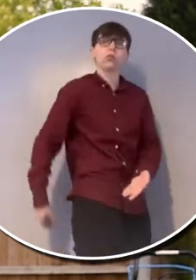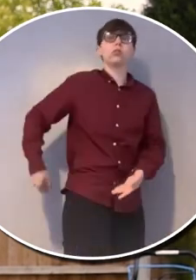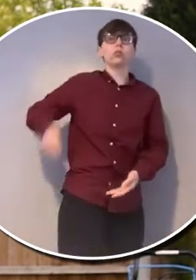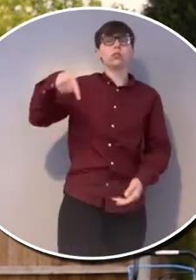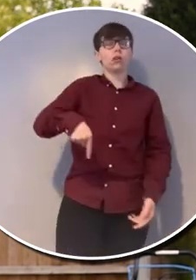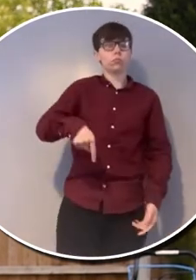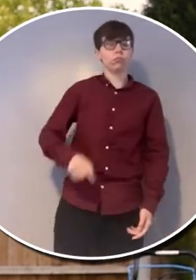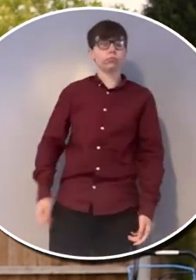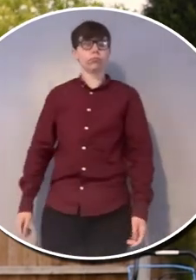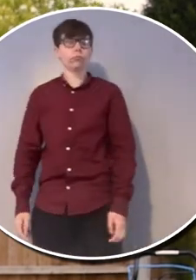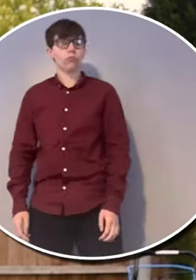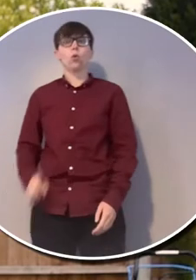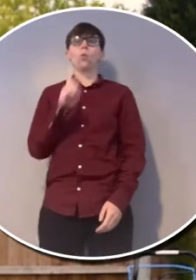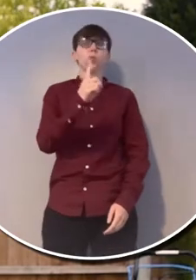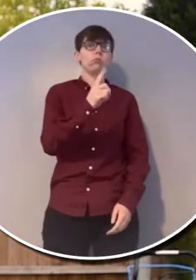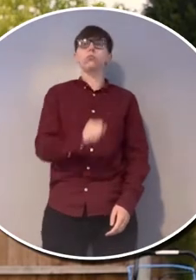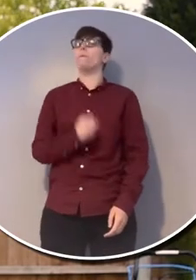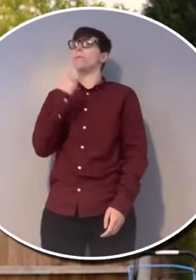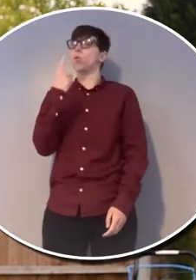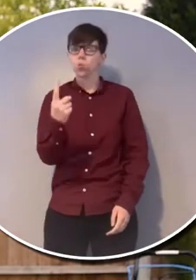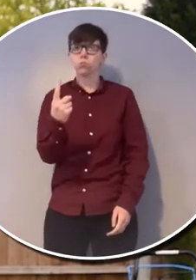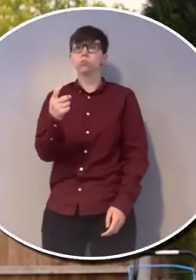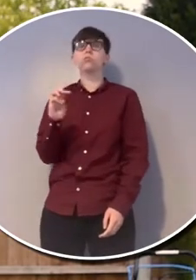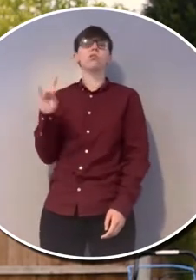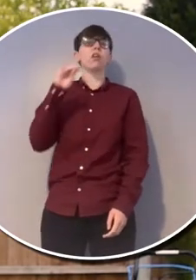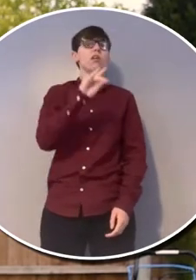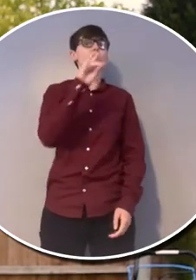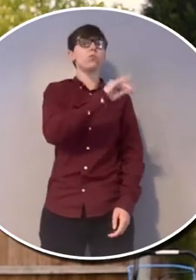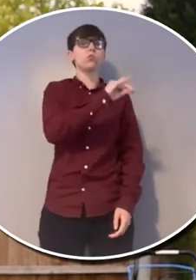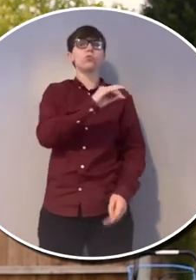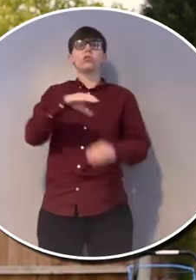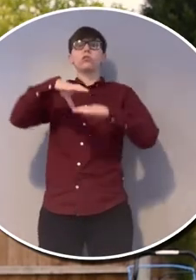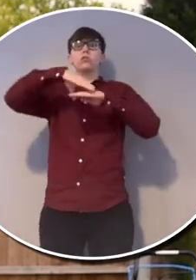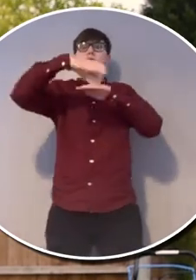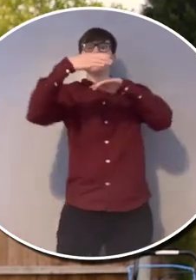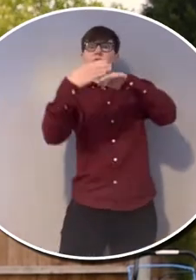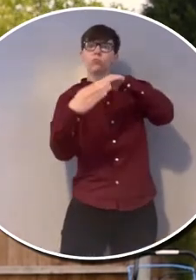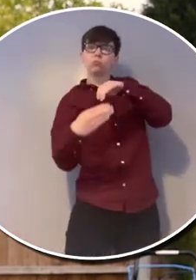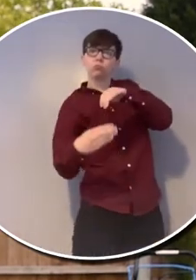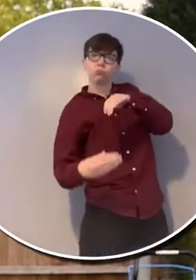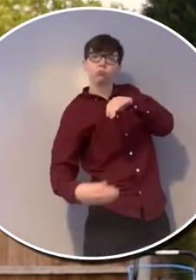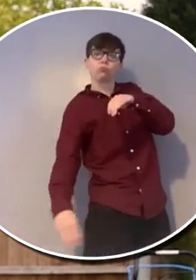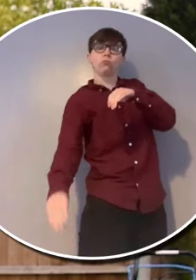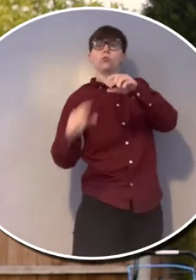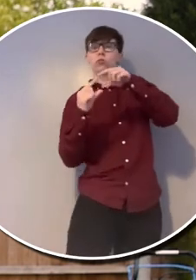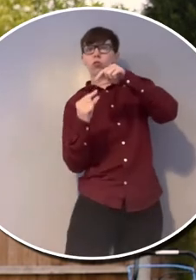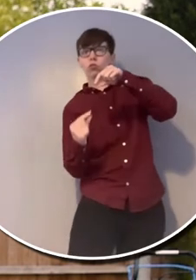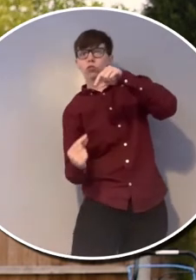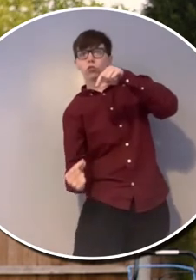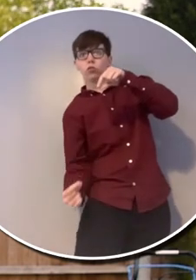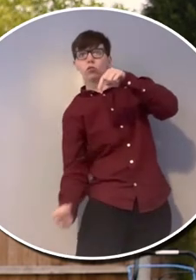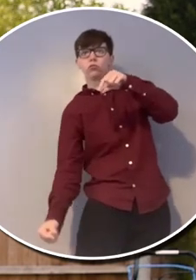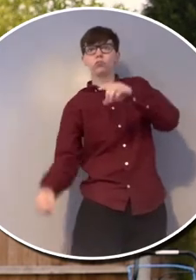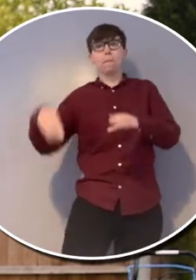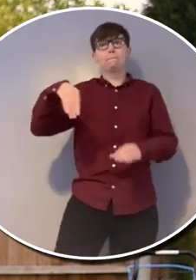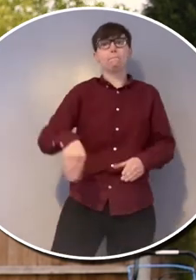down. And one by one, the animals slid down holding on to each other's tails in a long line until